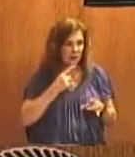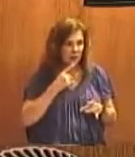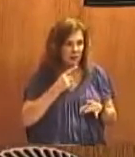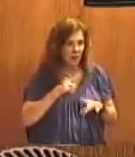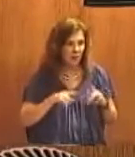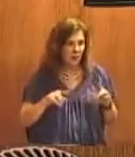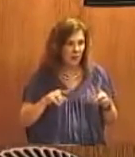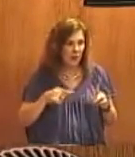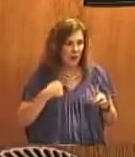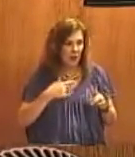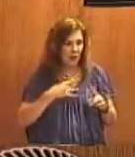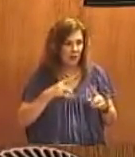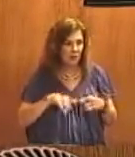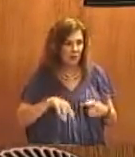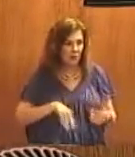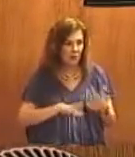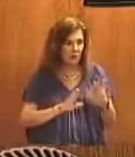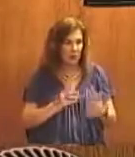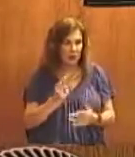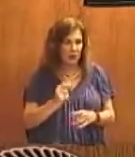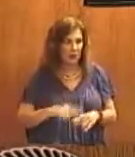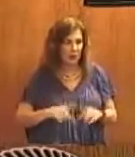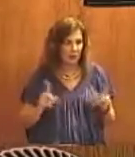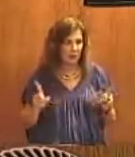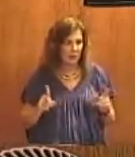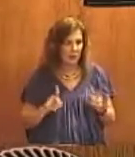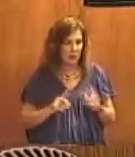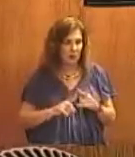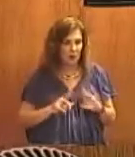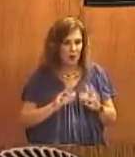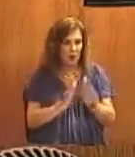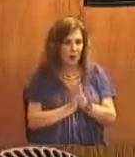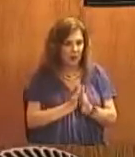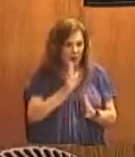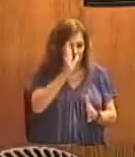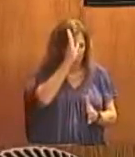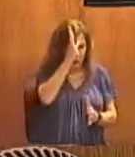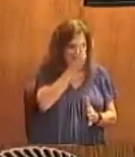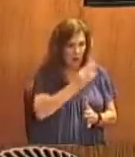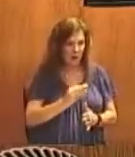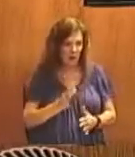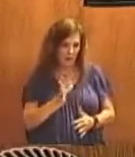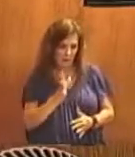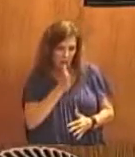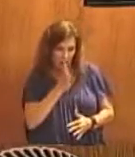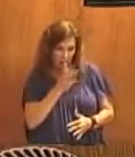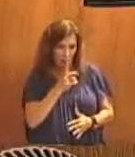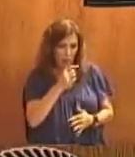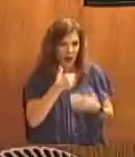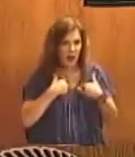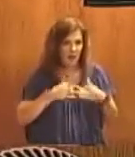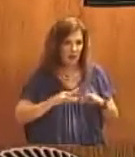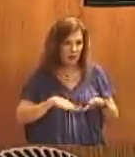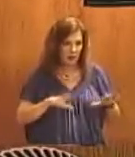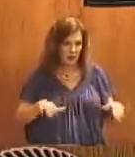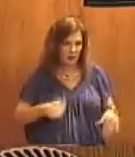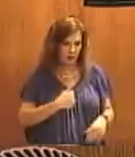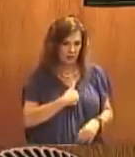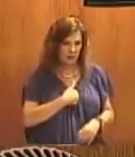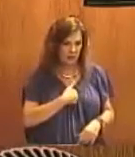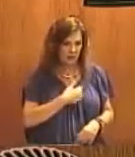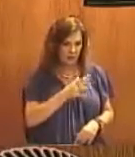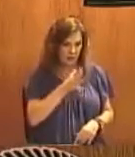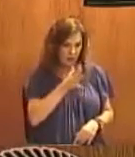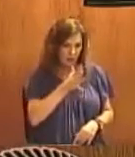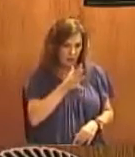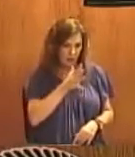approach it a little differently to appeal to mothers and fathers that are on the board that have children I'm a mother of two